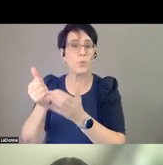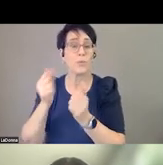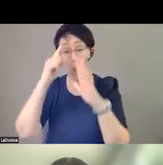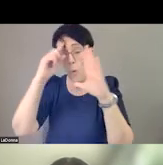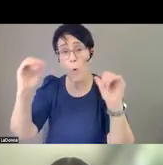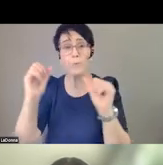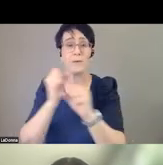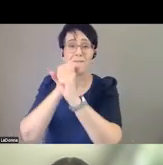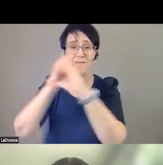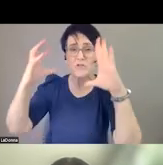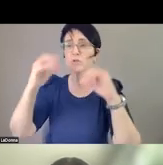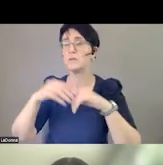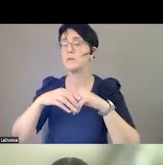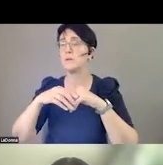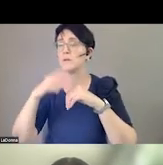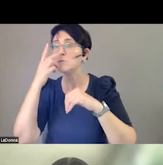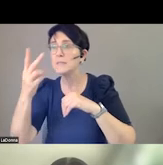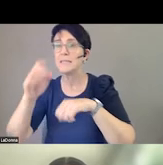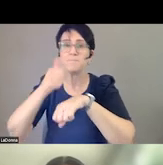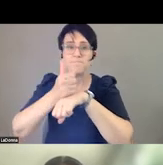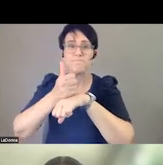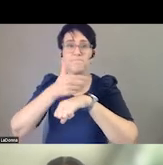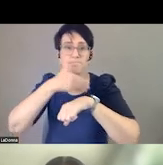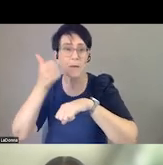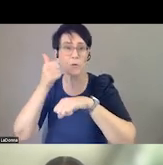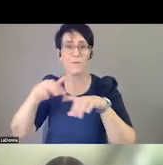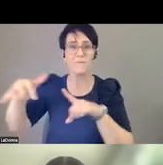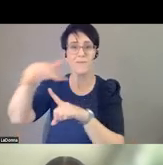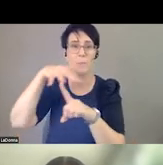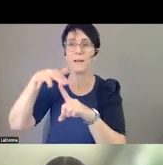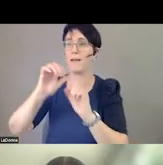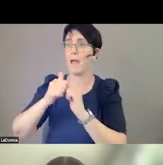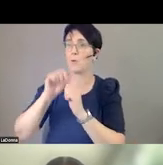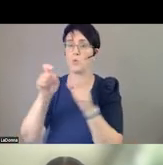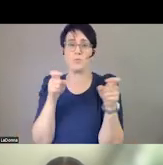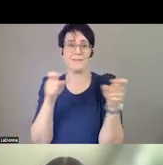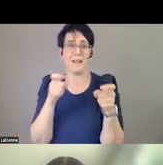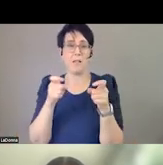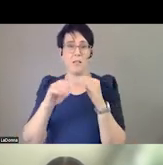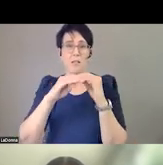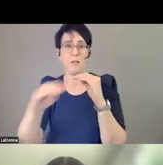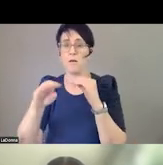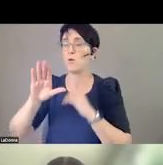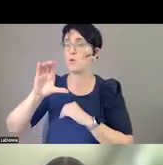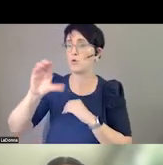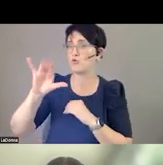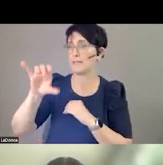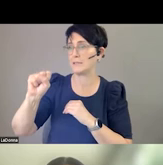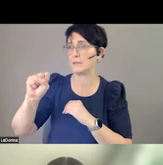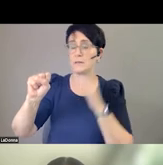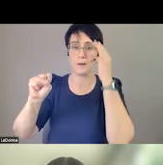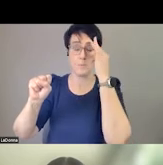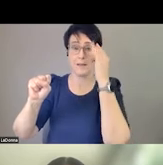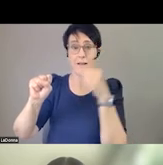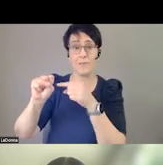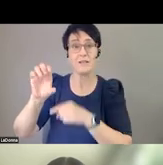providing them better environments to deal with their crises, but using crisis as the opportunity to help them